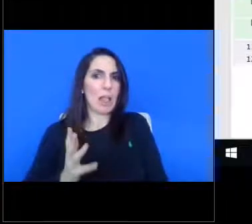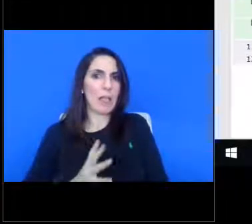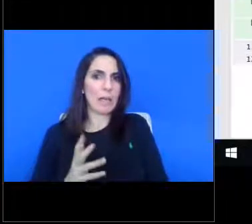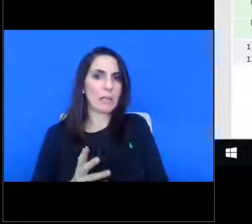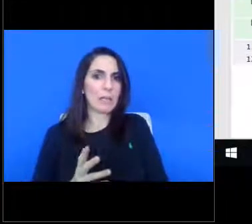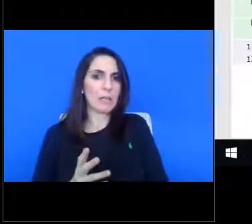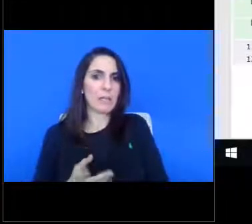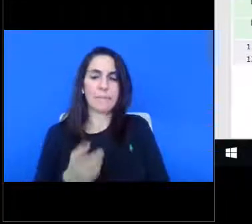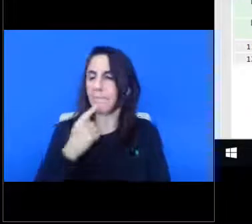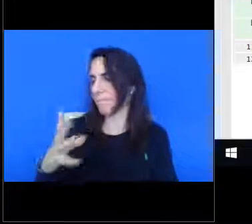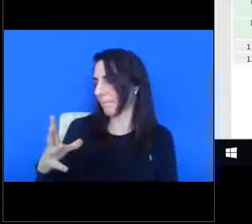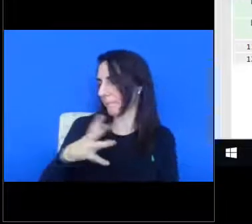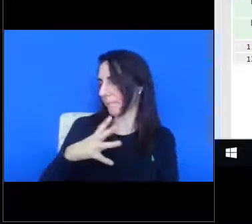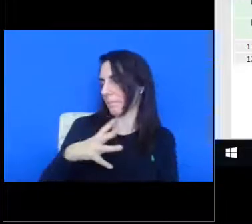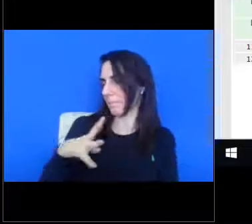Okay.